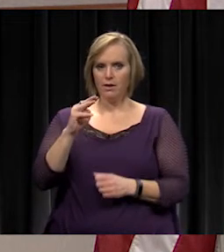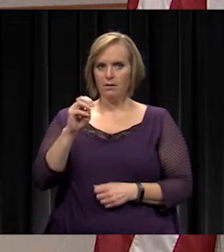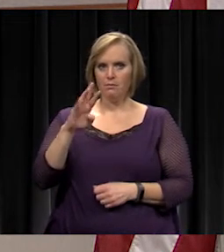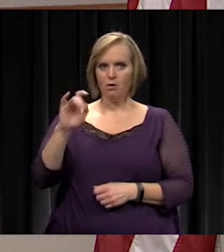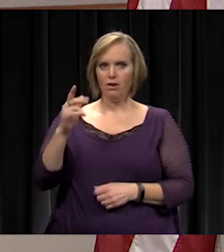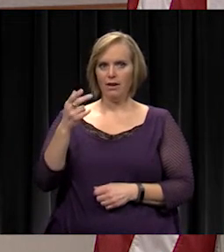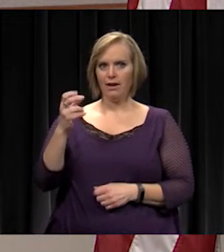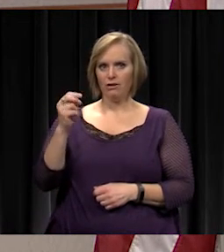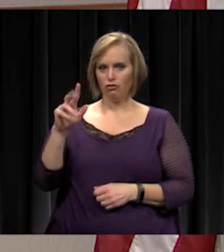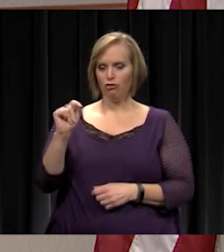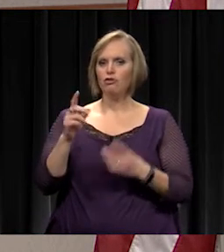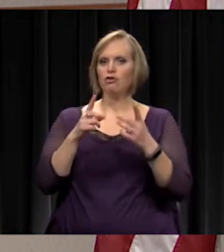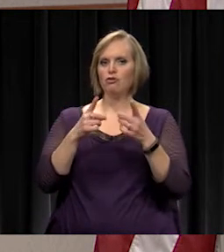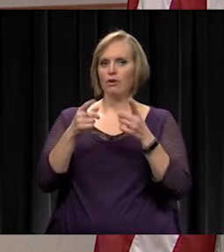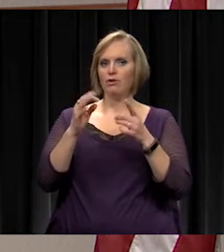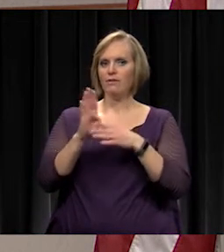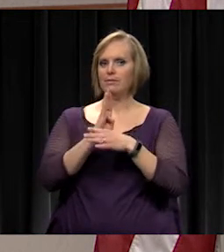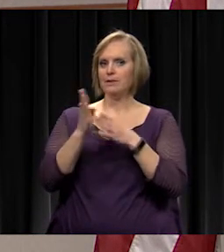Services.